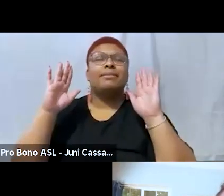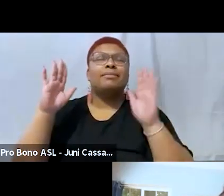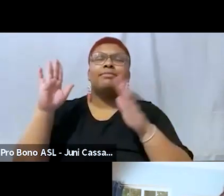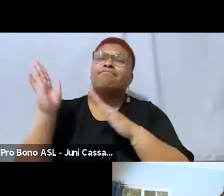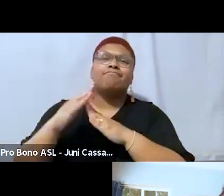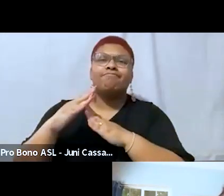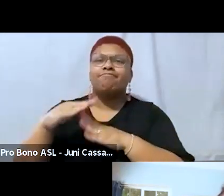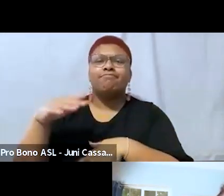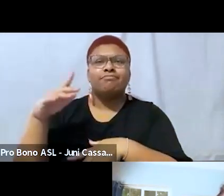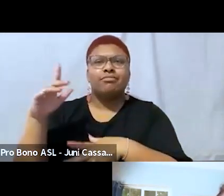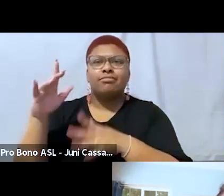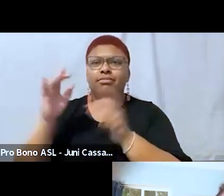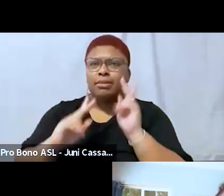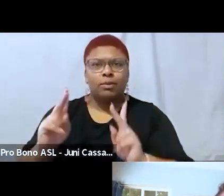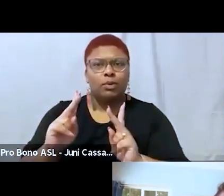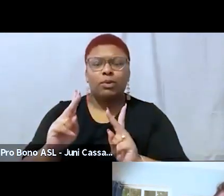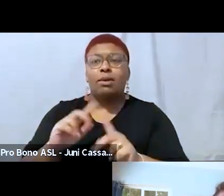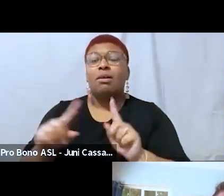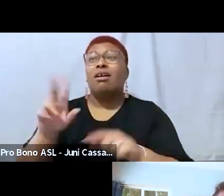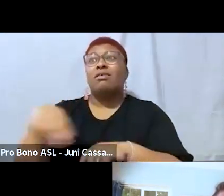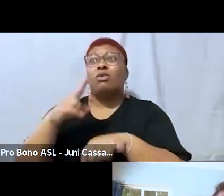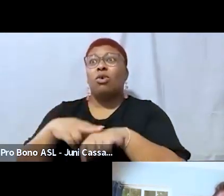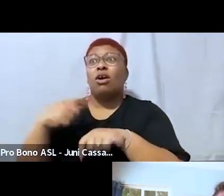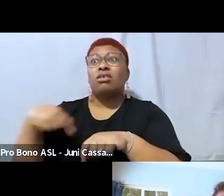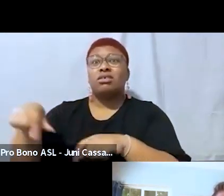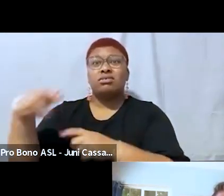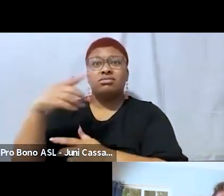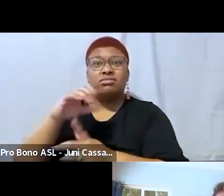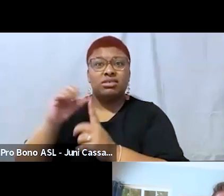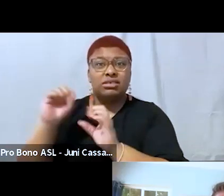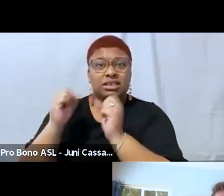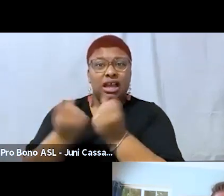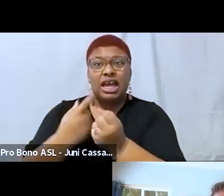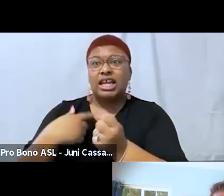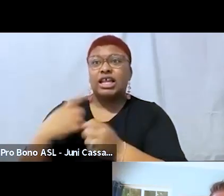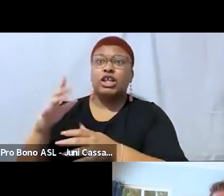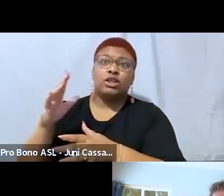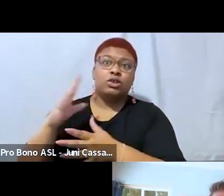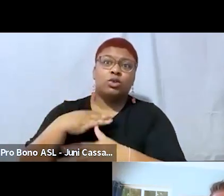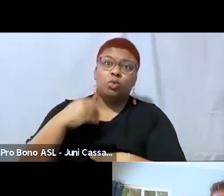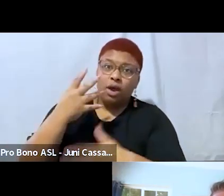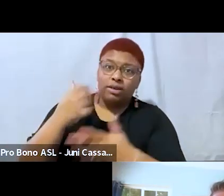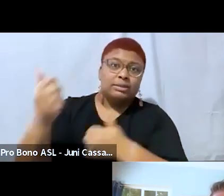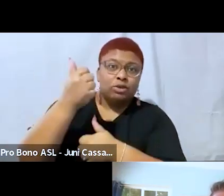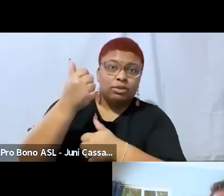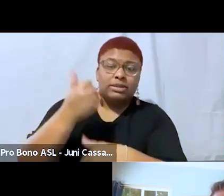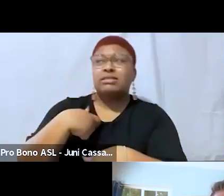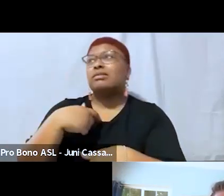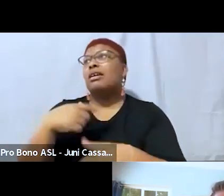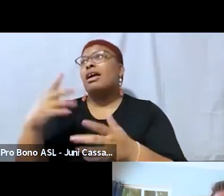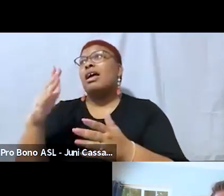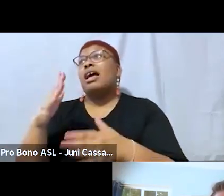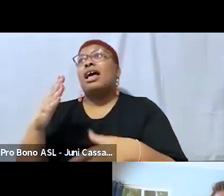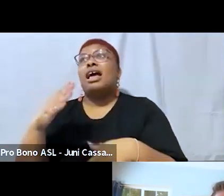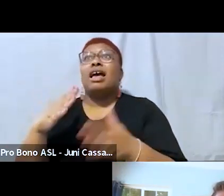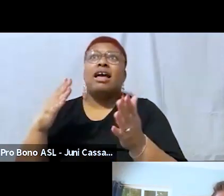but of course we live in a society that's white supremacist that's that phobic that's anti-fat and people look at us and make certain